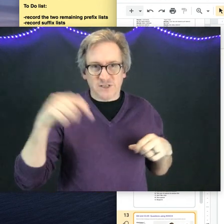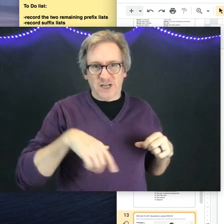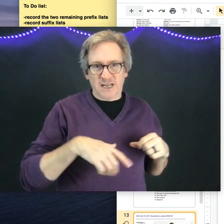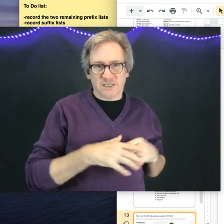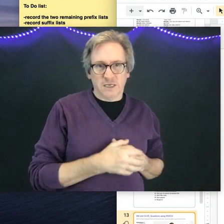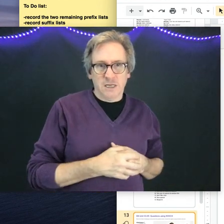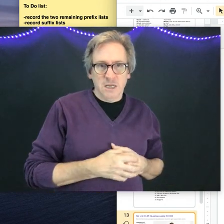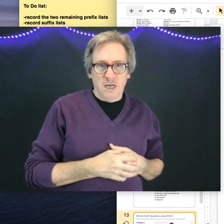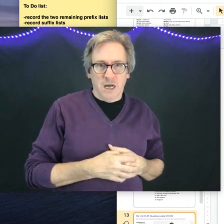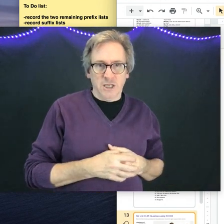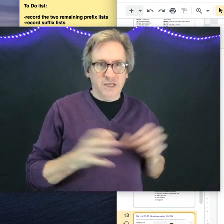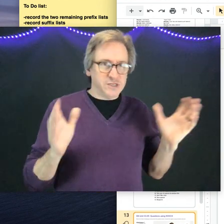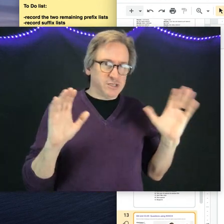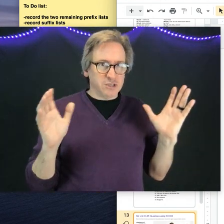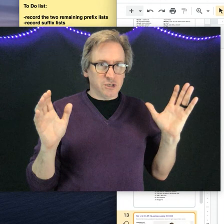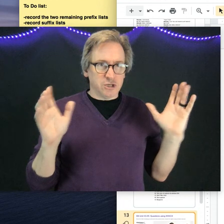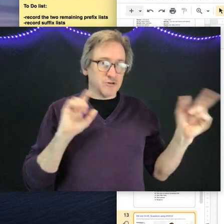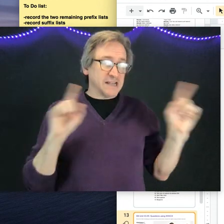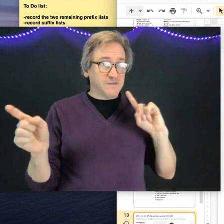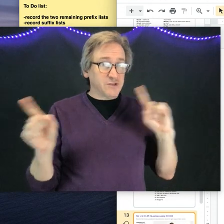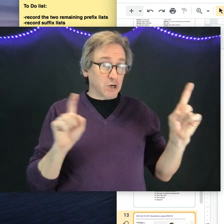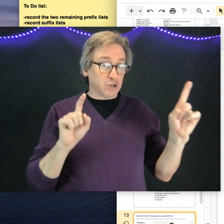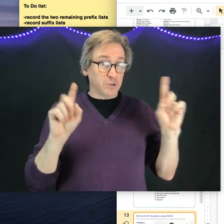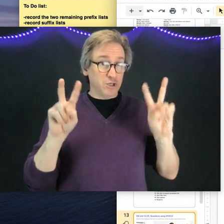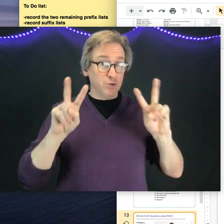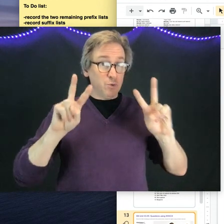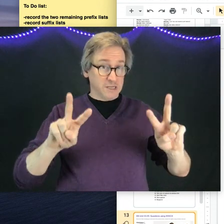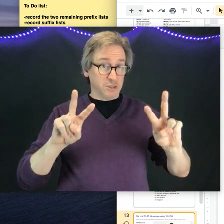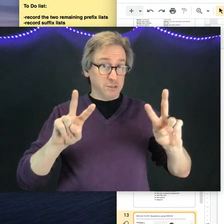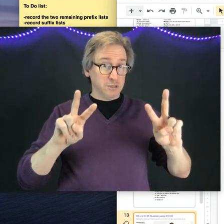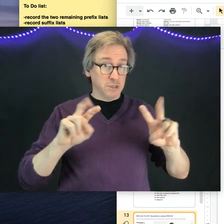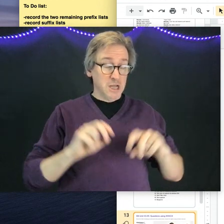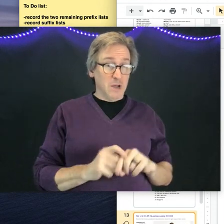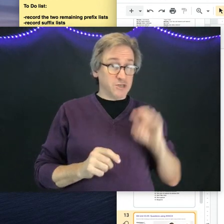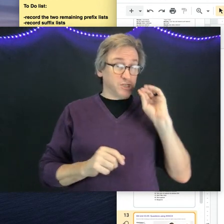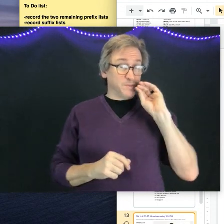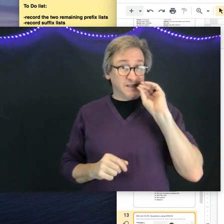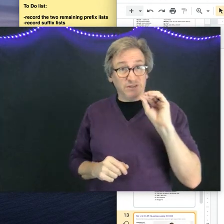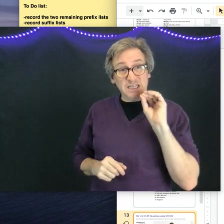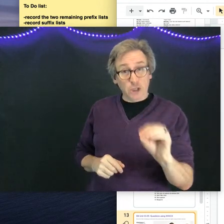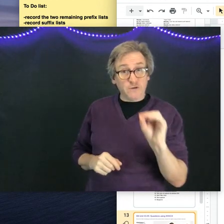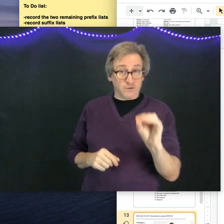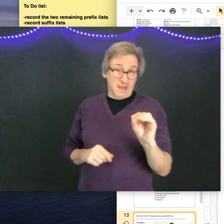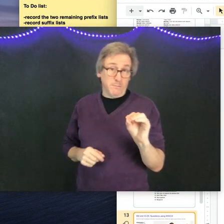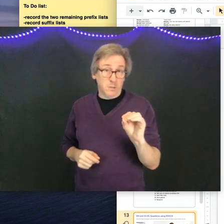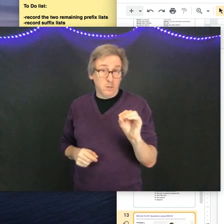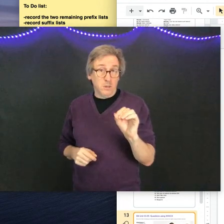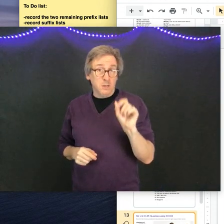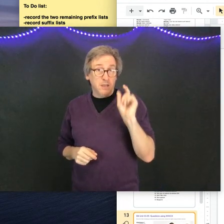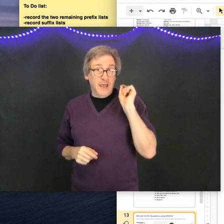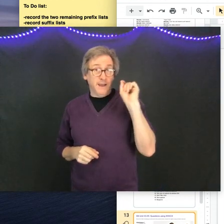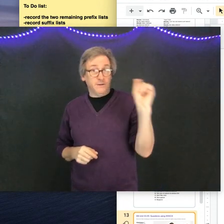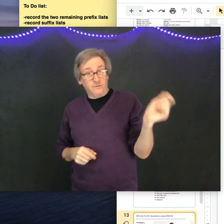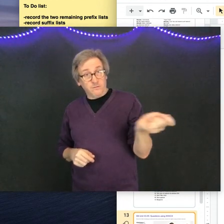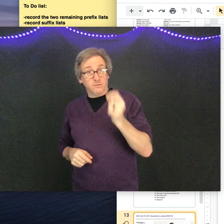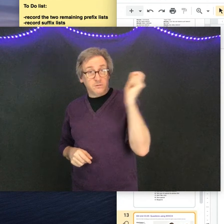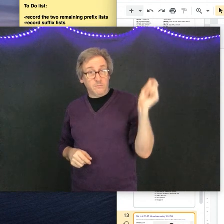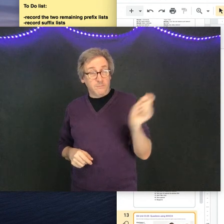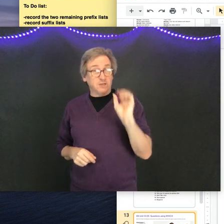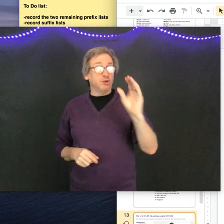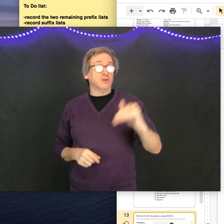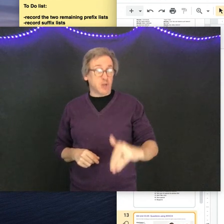Please use contrastive structure with two questions. I want you to specifically look for them and